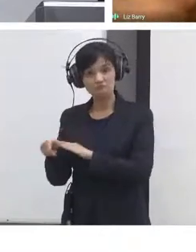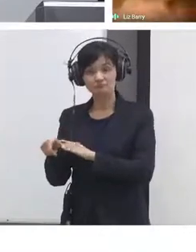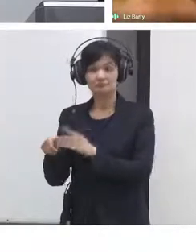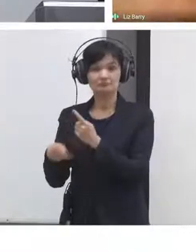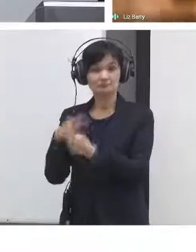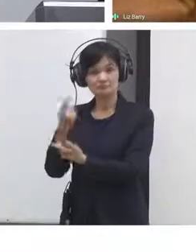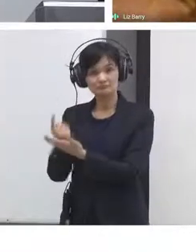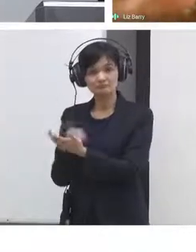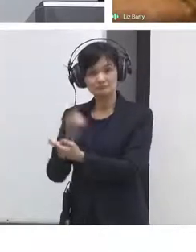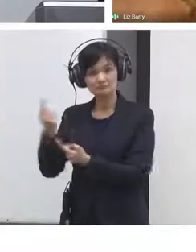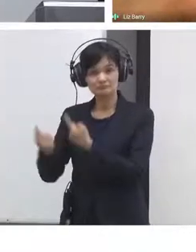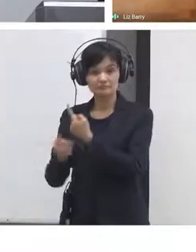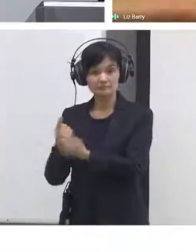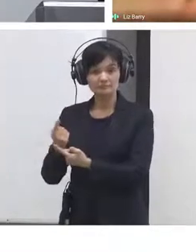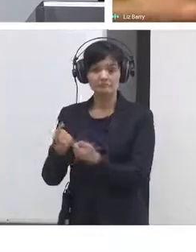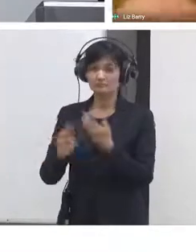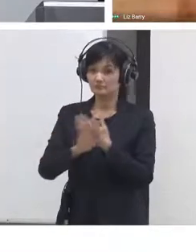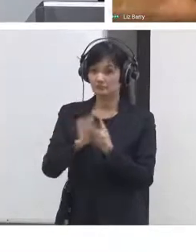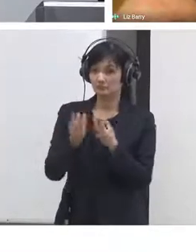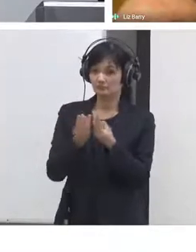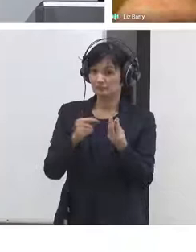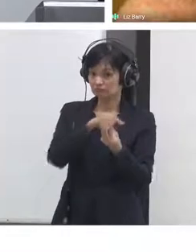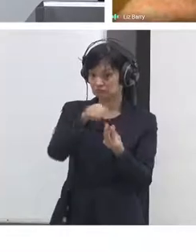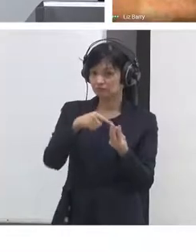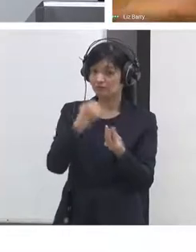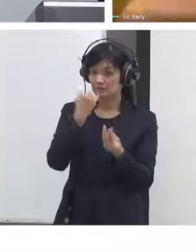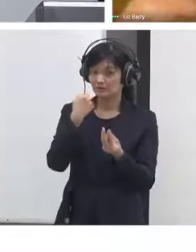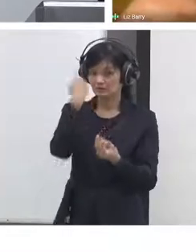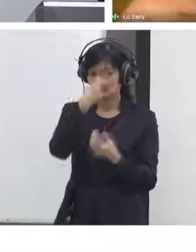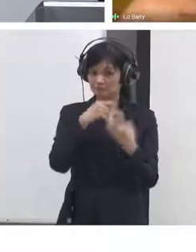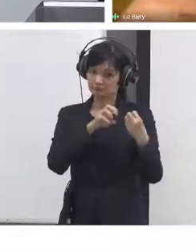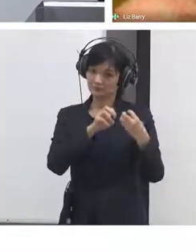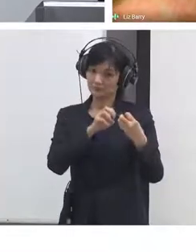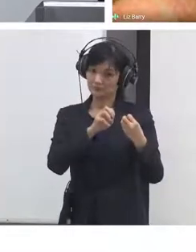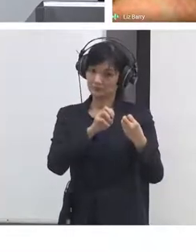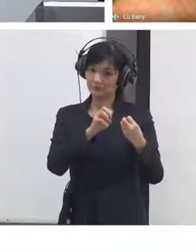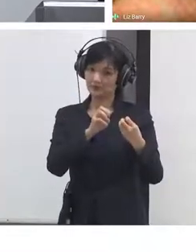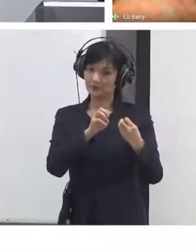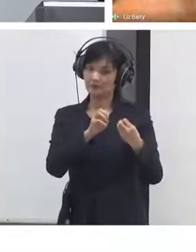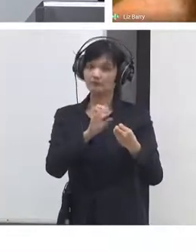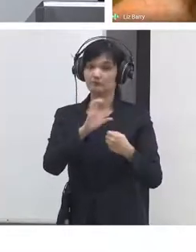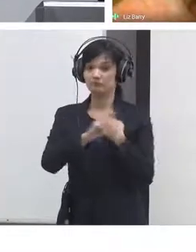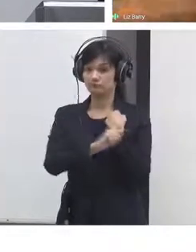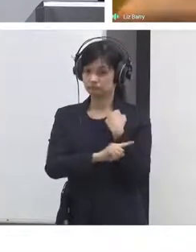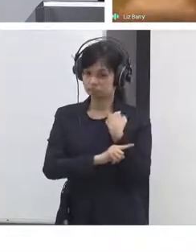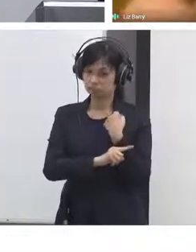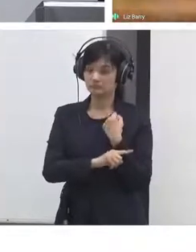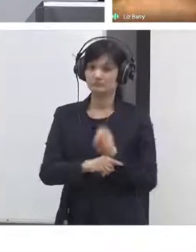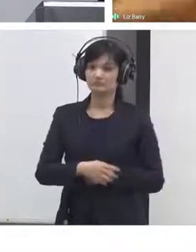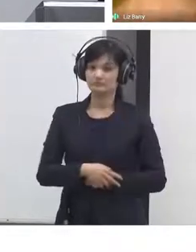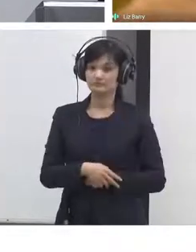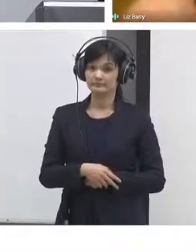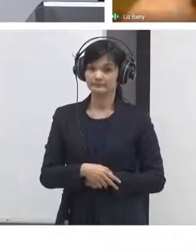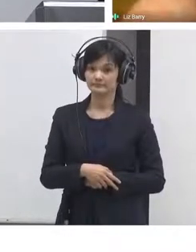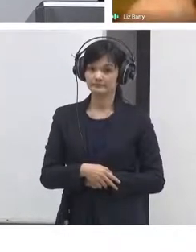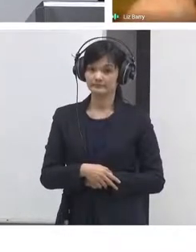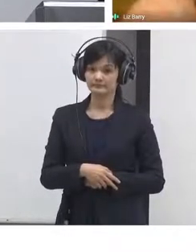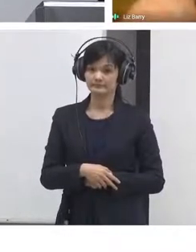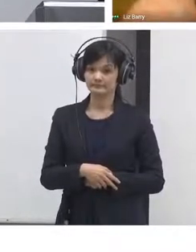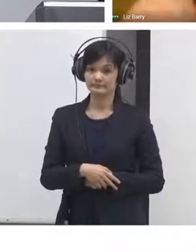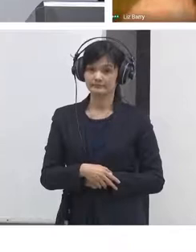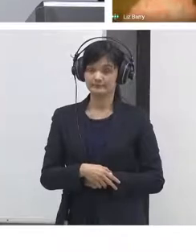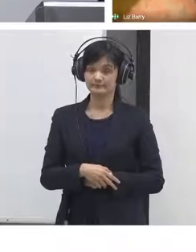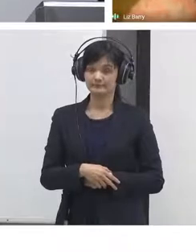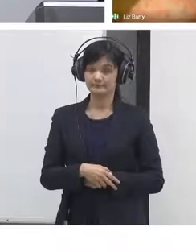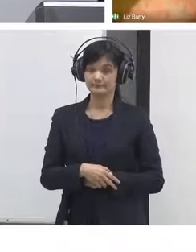sample is representative of the population so luckily XR does not have to